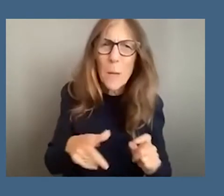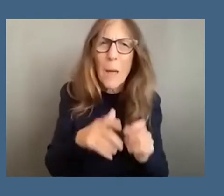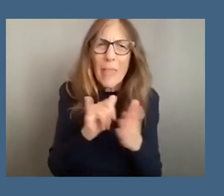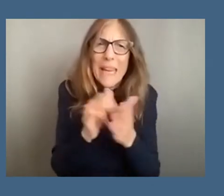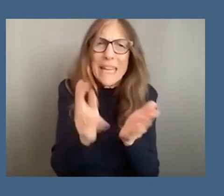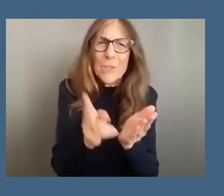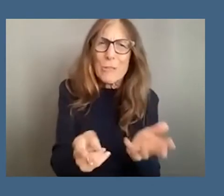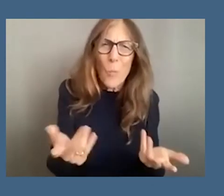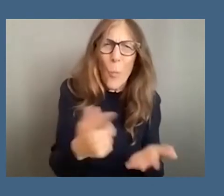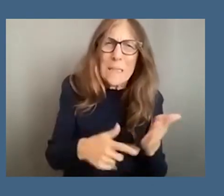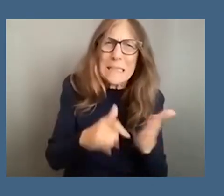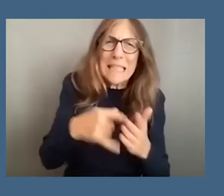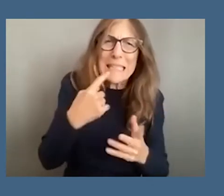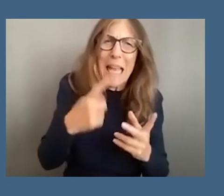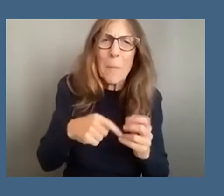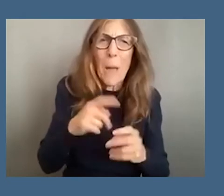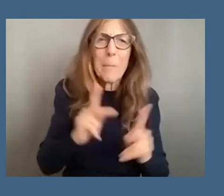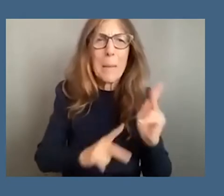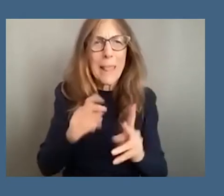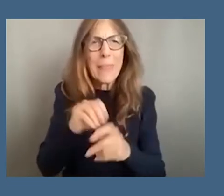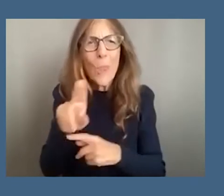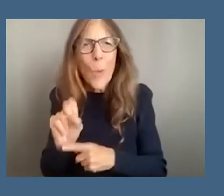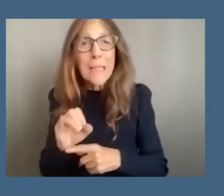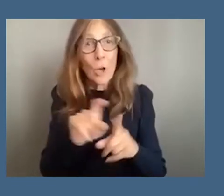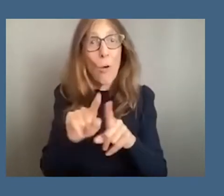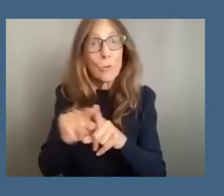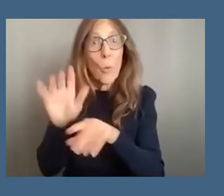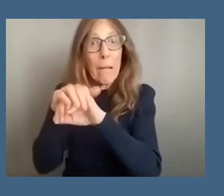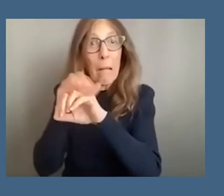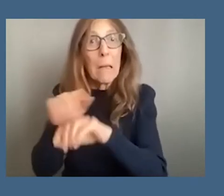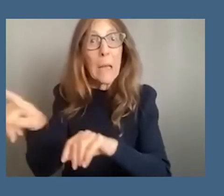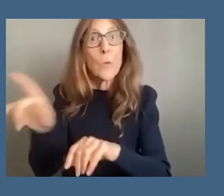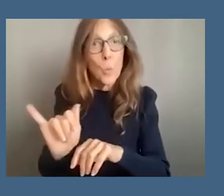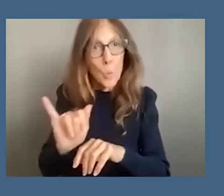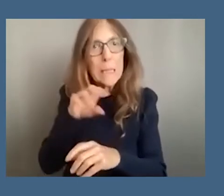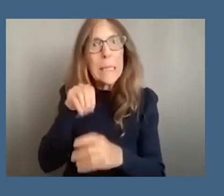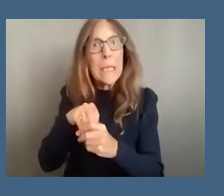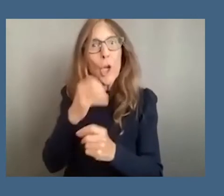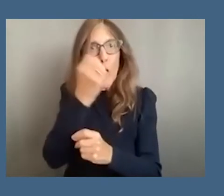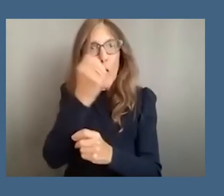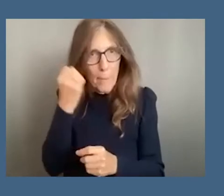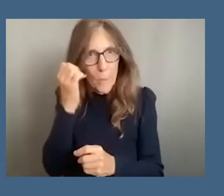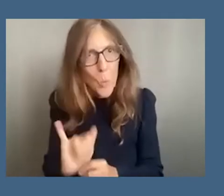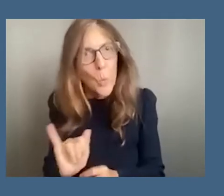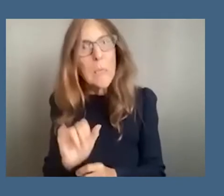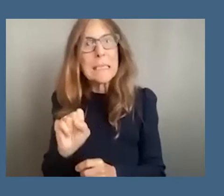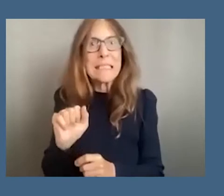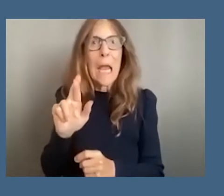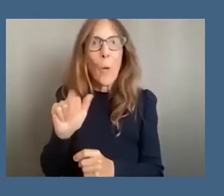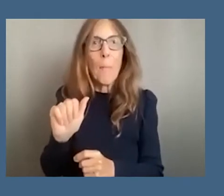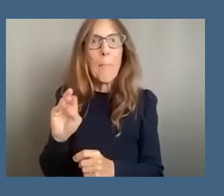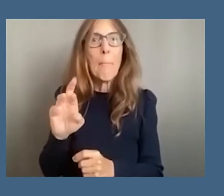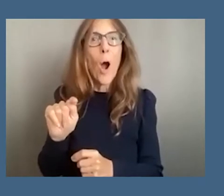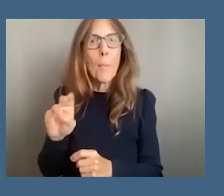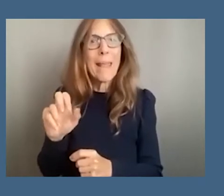about people in the united states and also in england and and throughout europe where sarah bartman uh was placed on you know